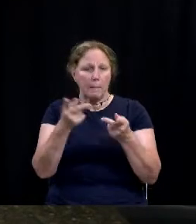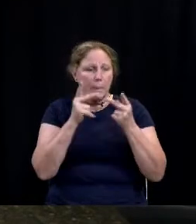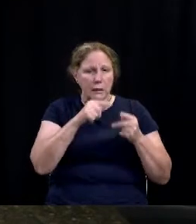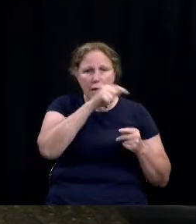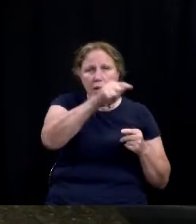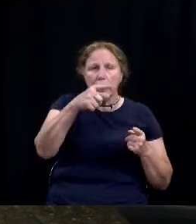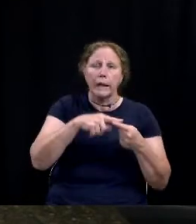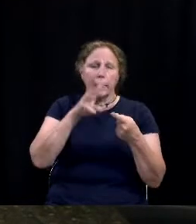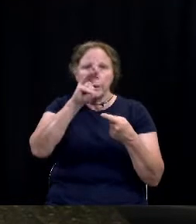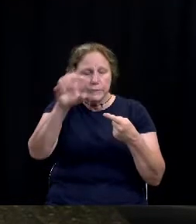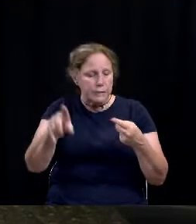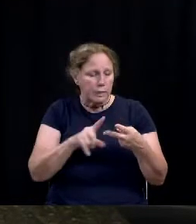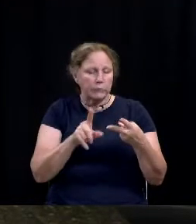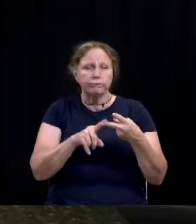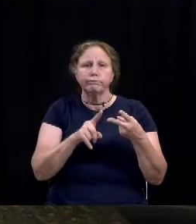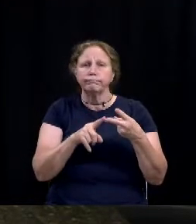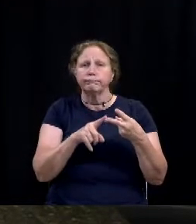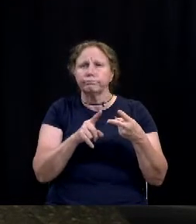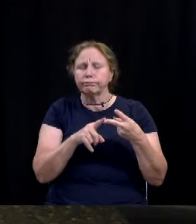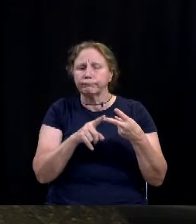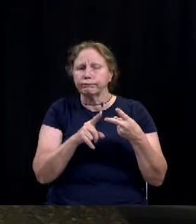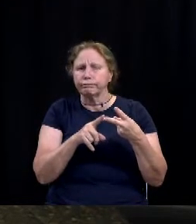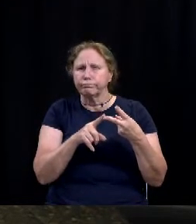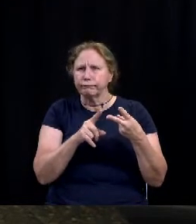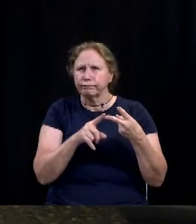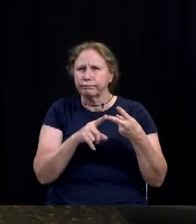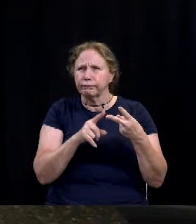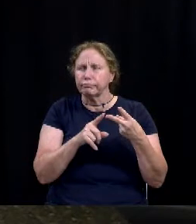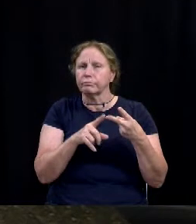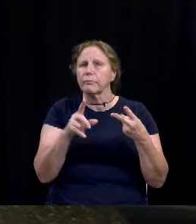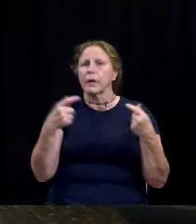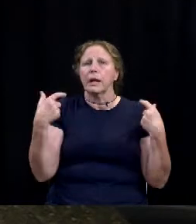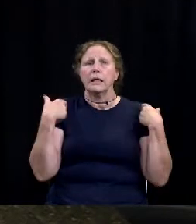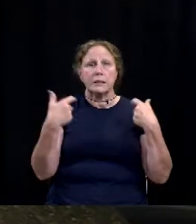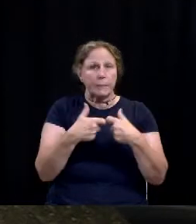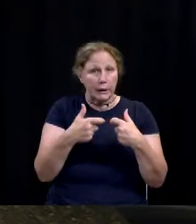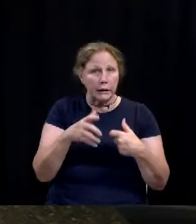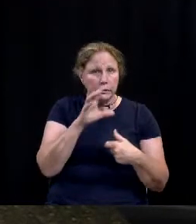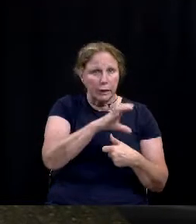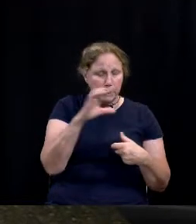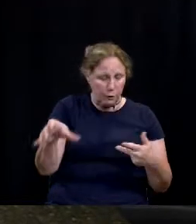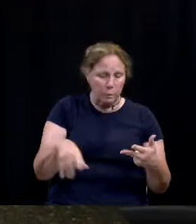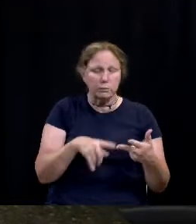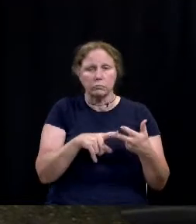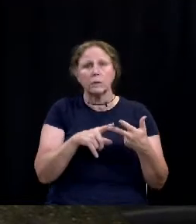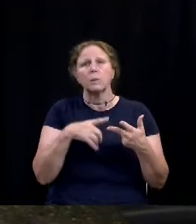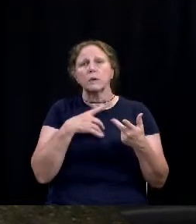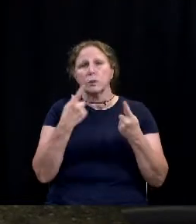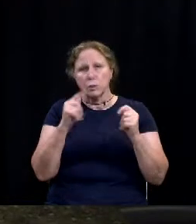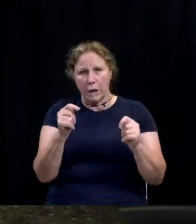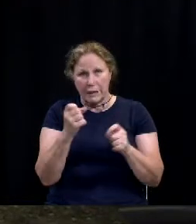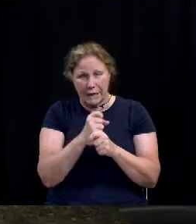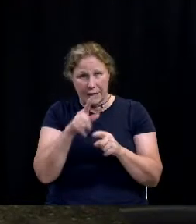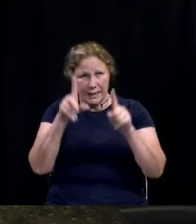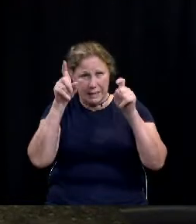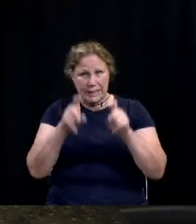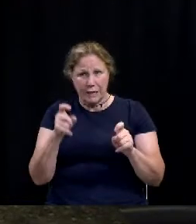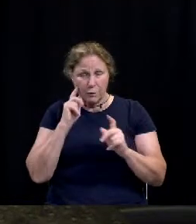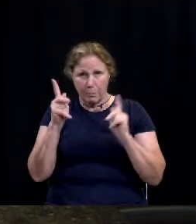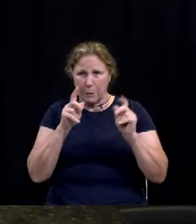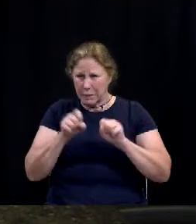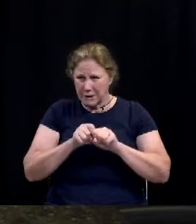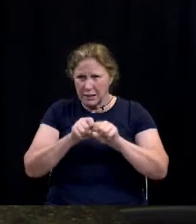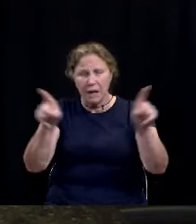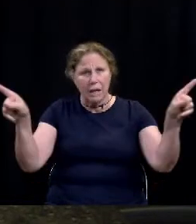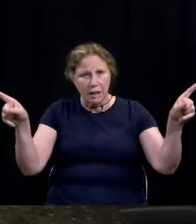MCC and the Hispanic Chamber of Commerce. We are trying so hard to get these tests to the people that need them.